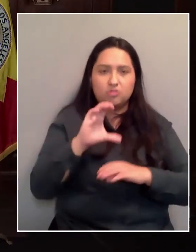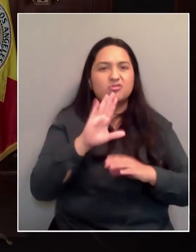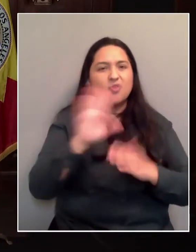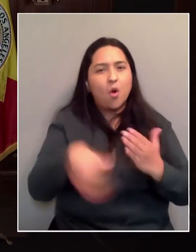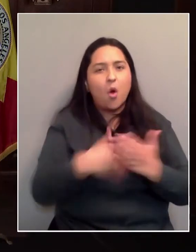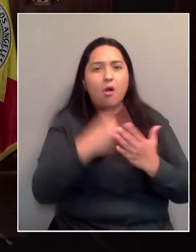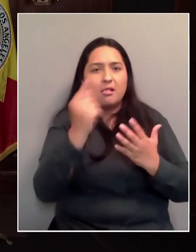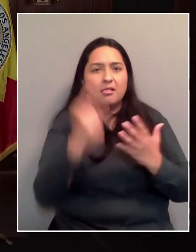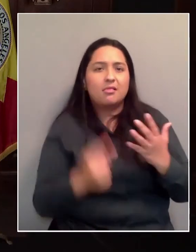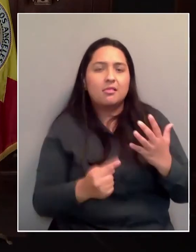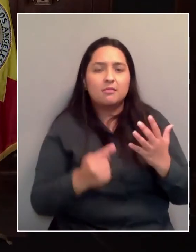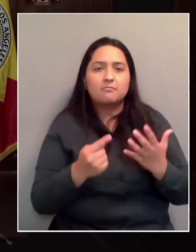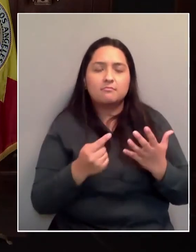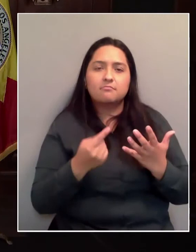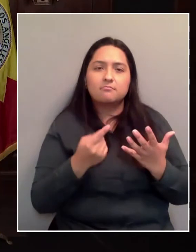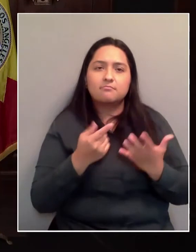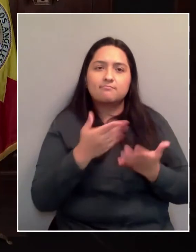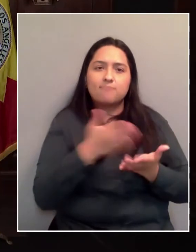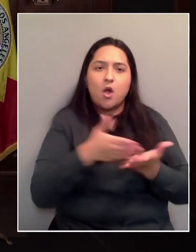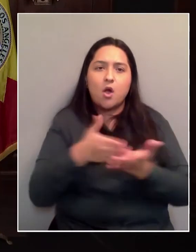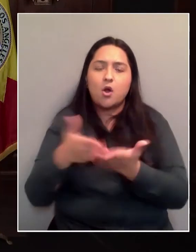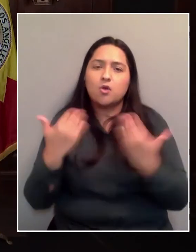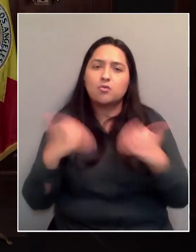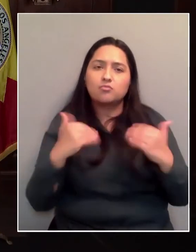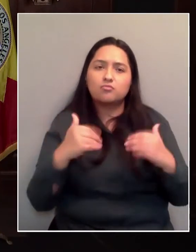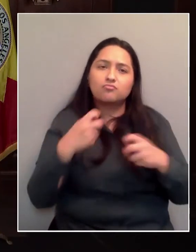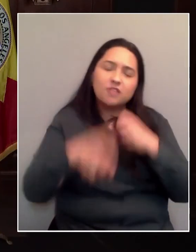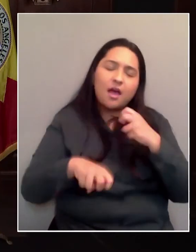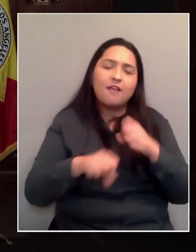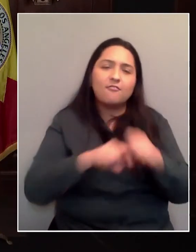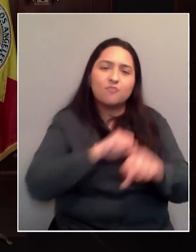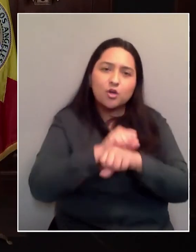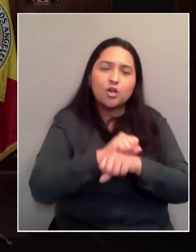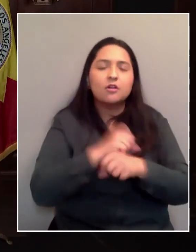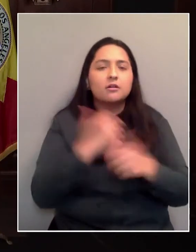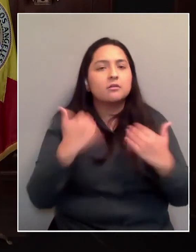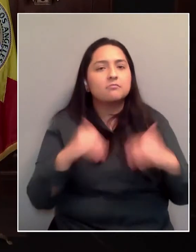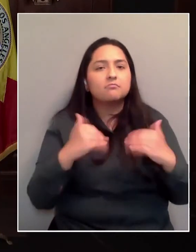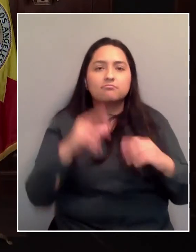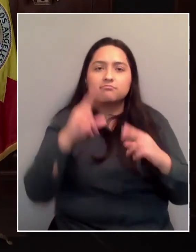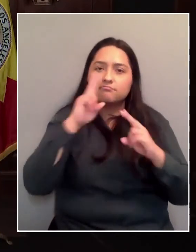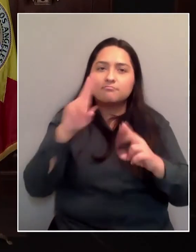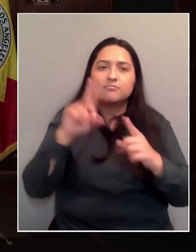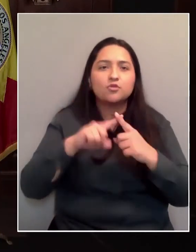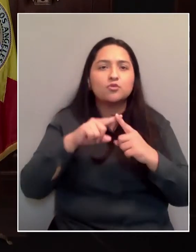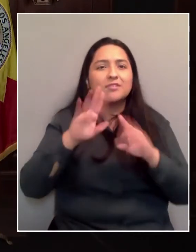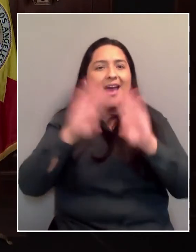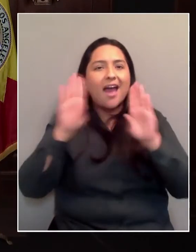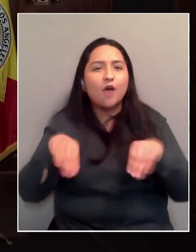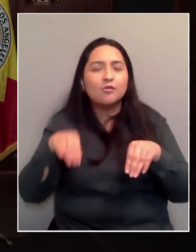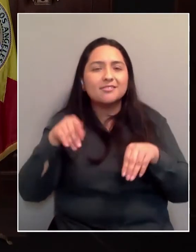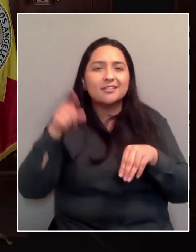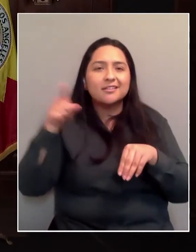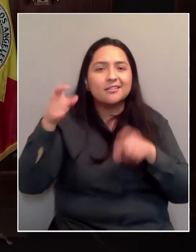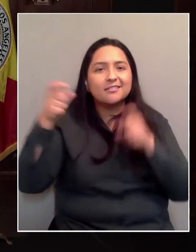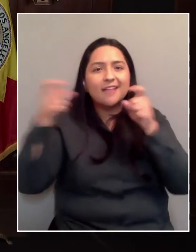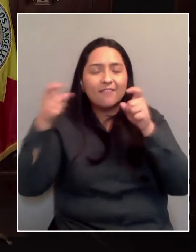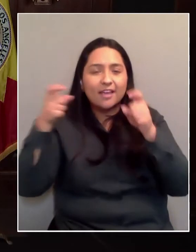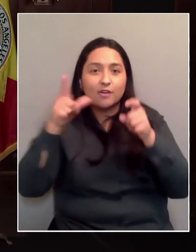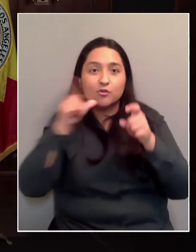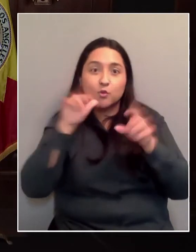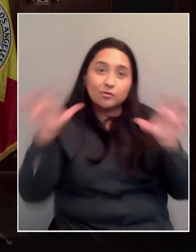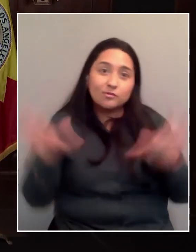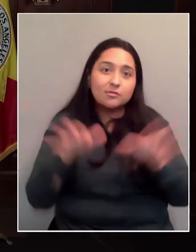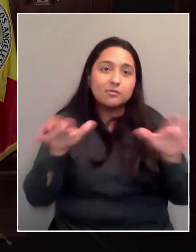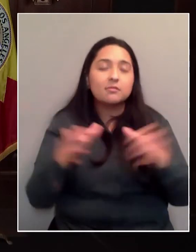It's really tough work. I admire the housing navigators that do this. We're looking at and if the project home key success is built on as